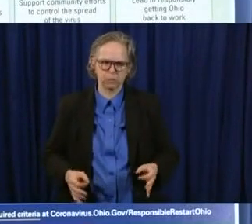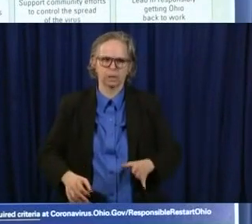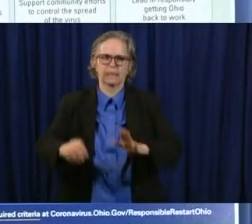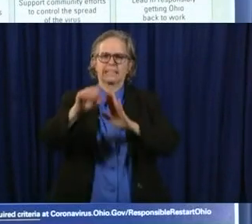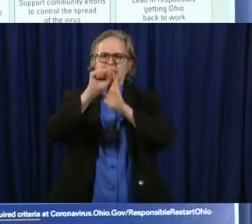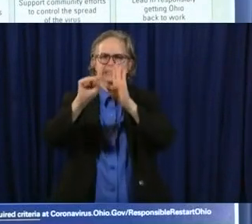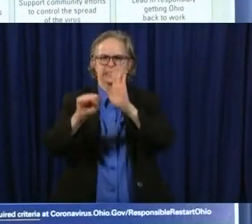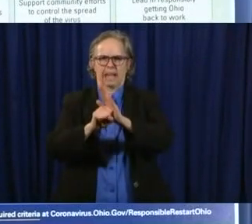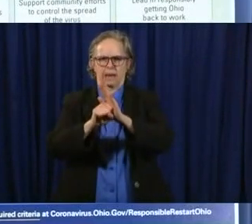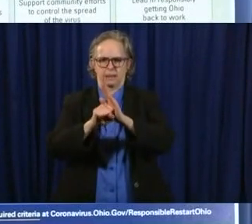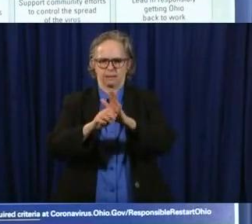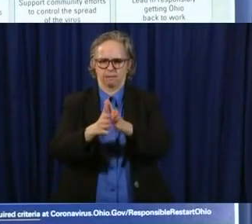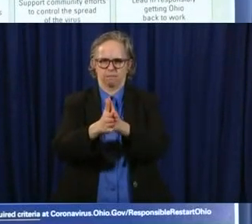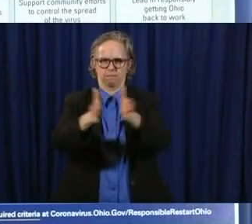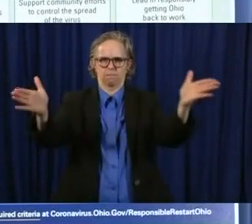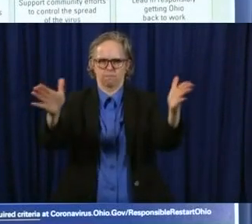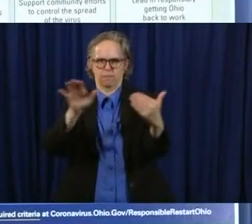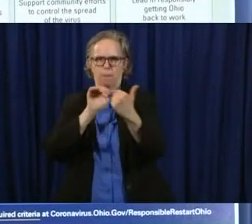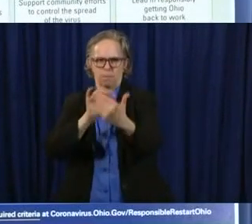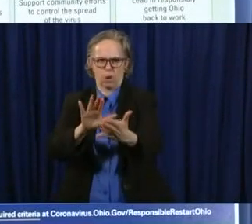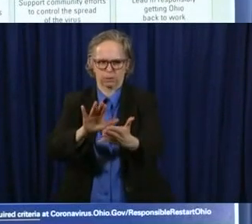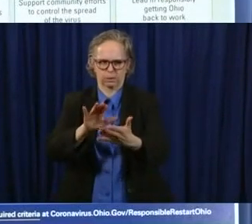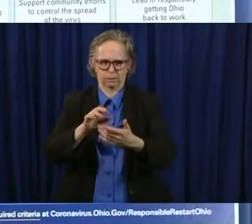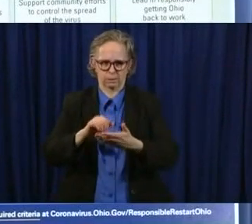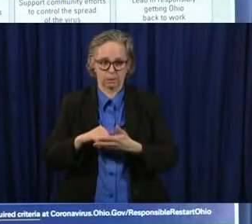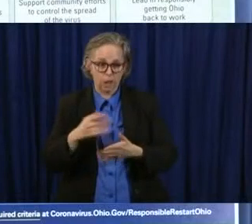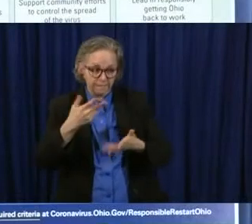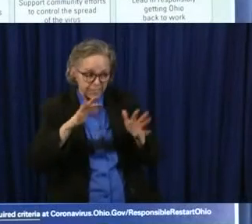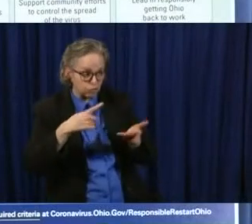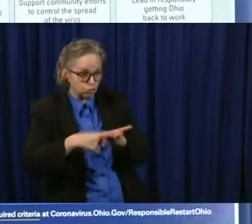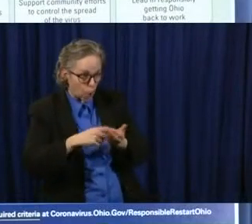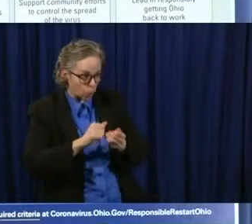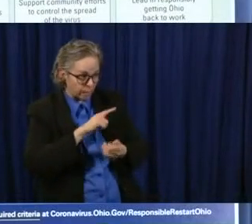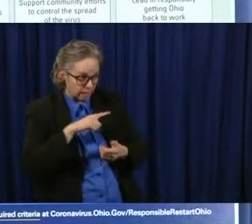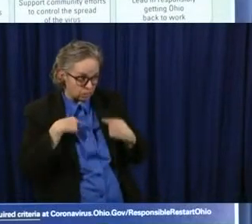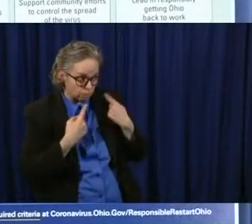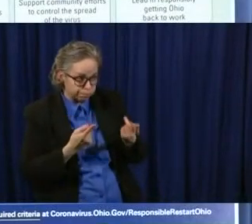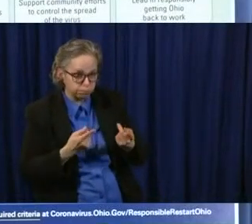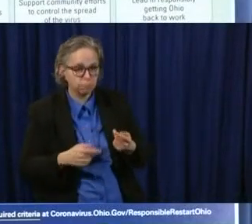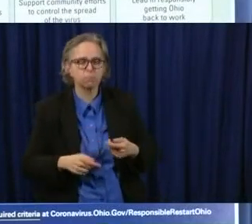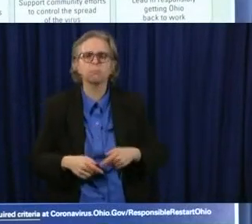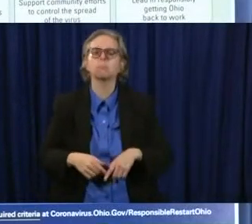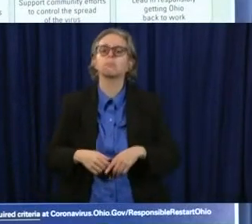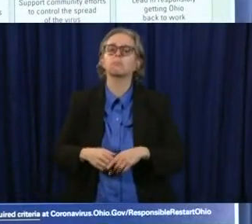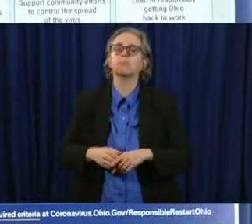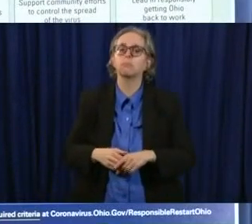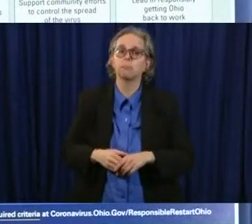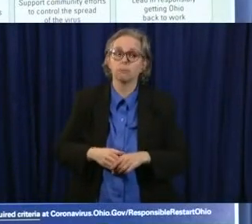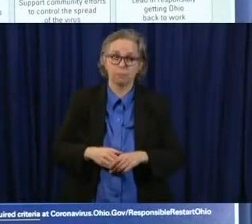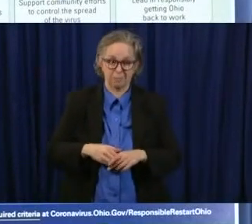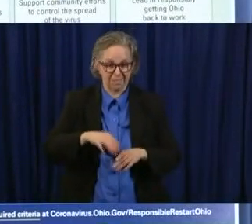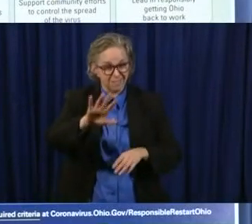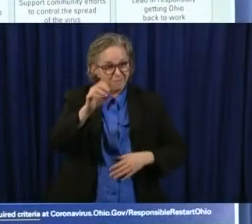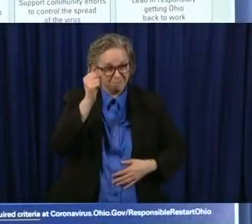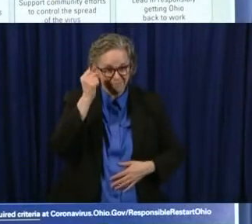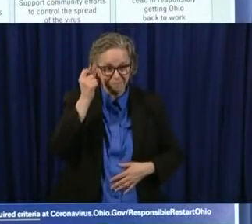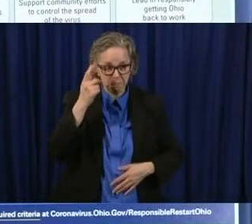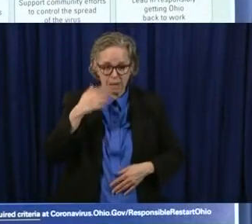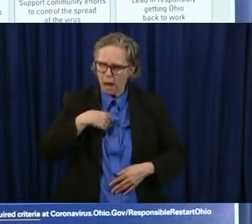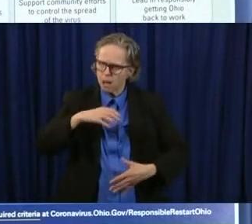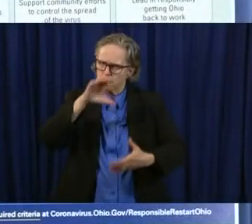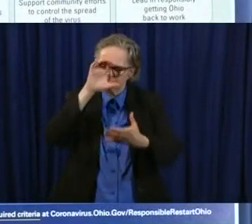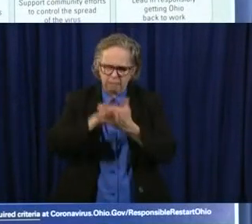um and i understand you know like i said i'm i'm a big believer in local control